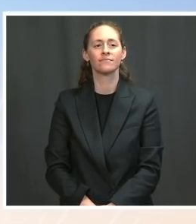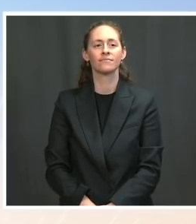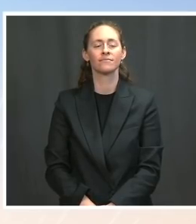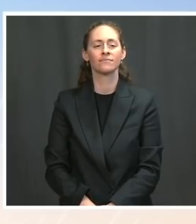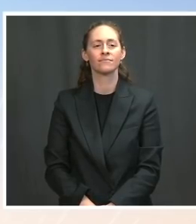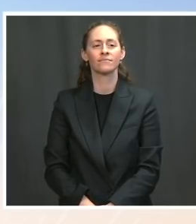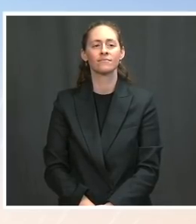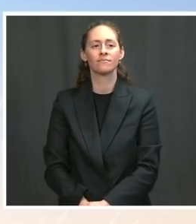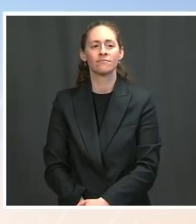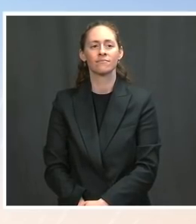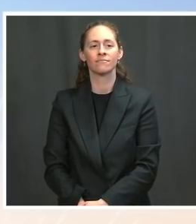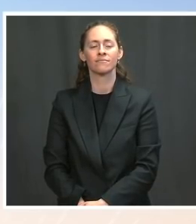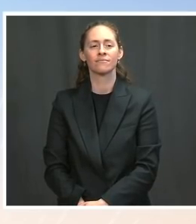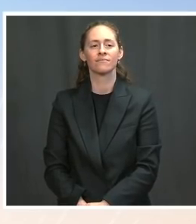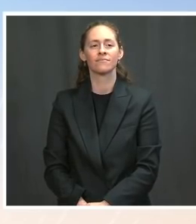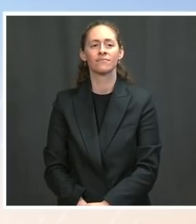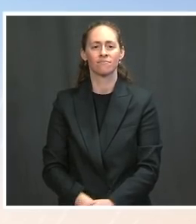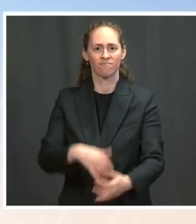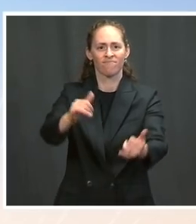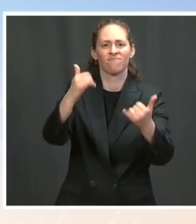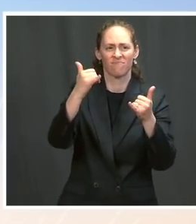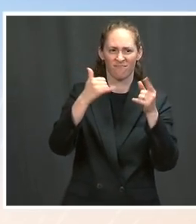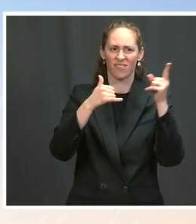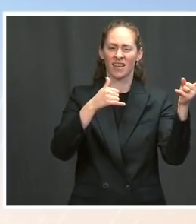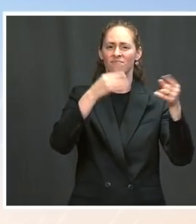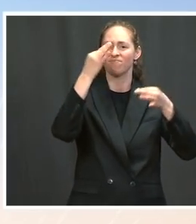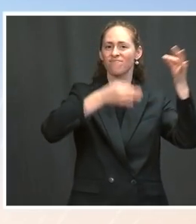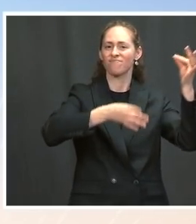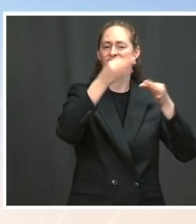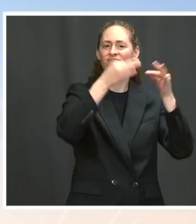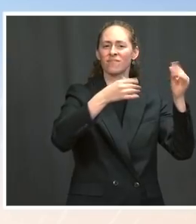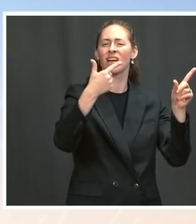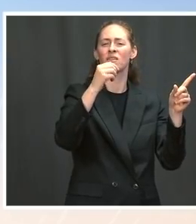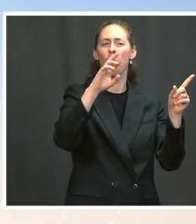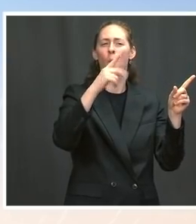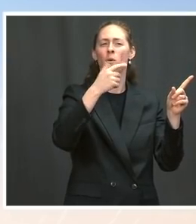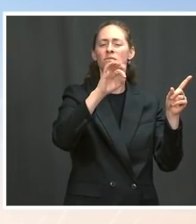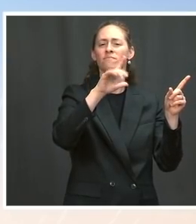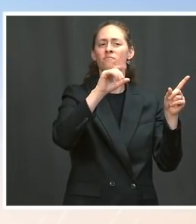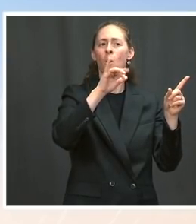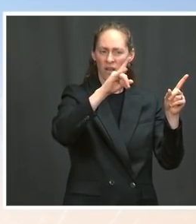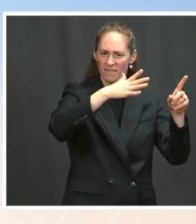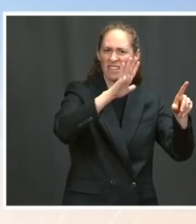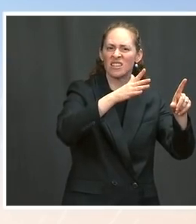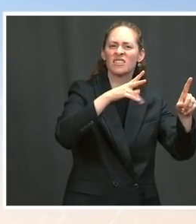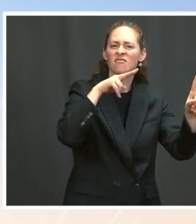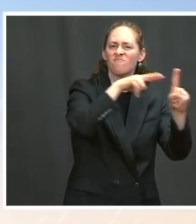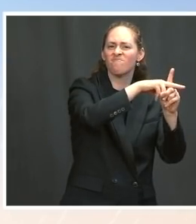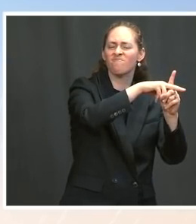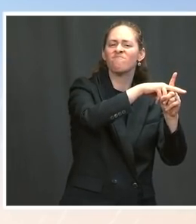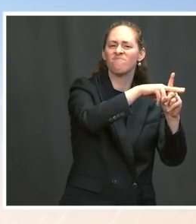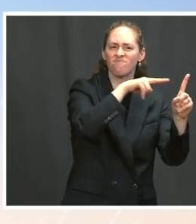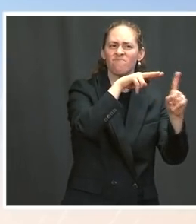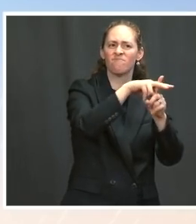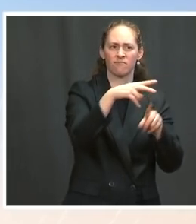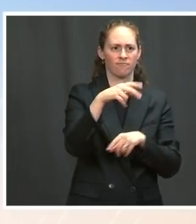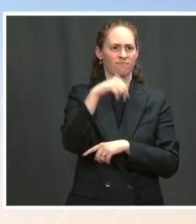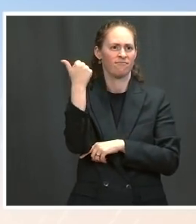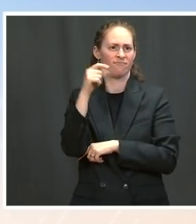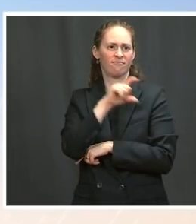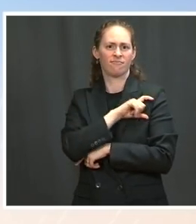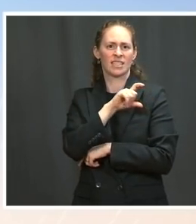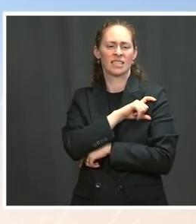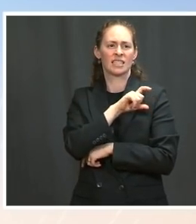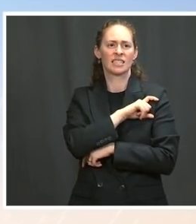related to the George Floyd case and civil rights allegations against them? Ms. Well, obviously,